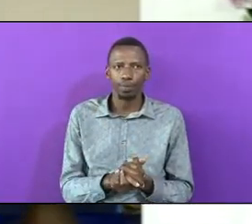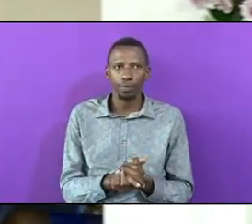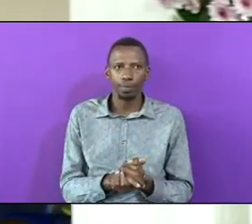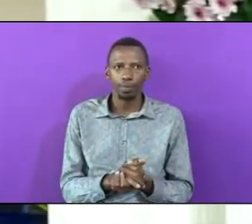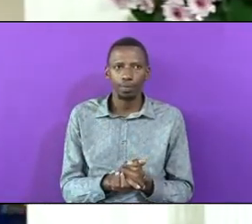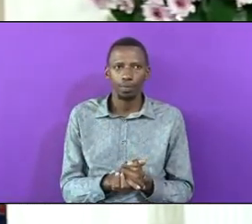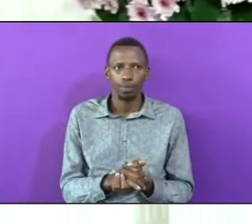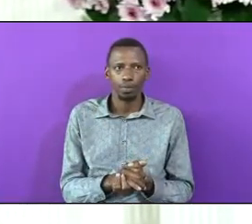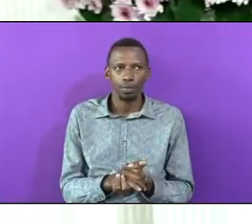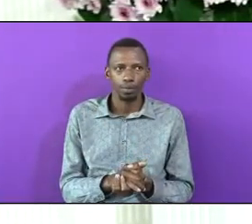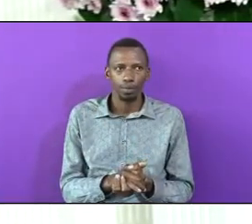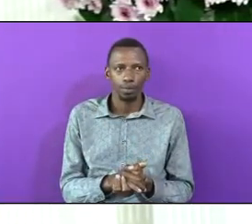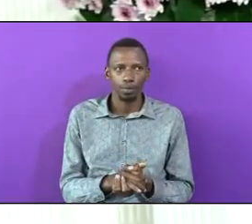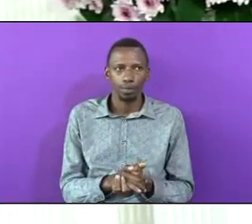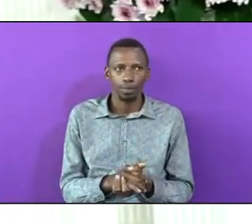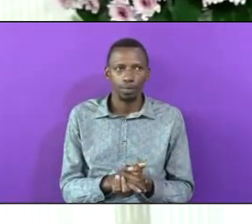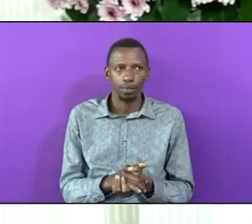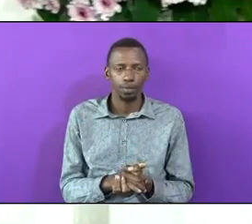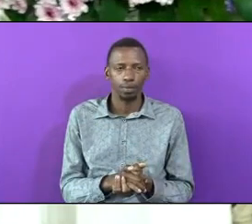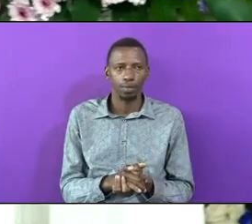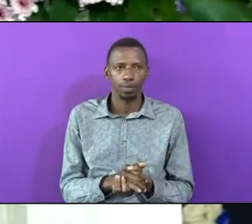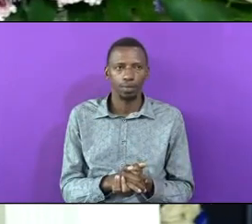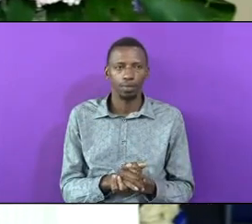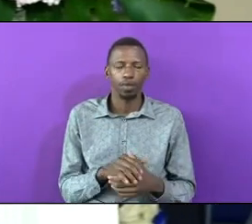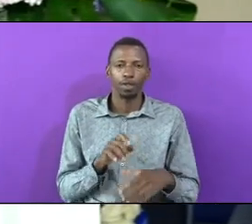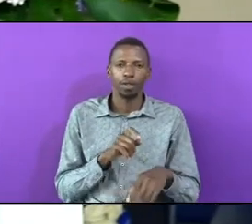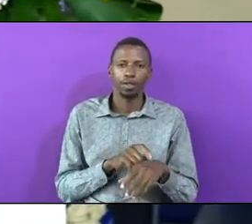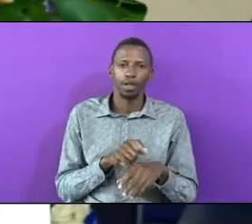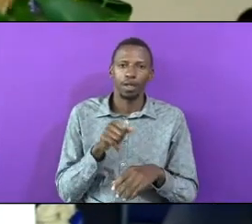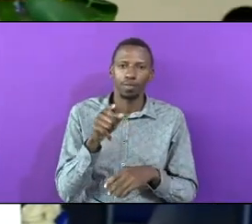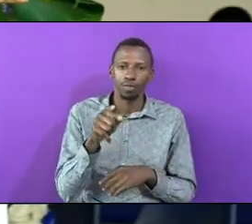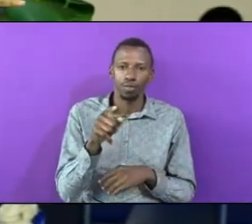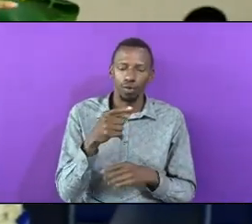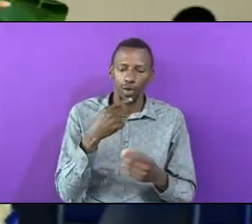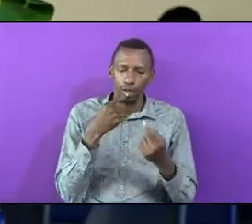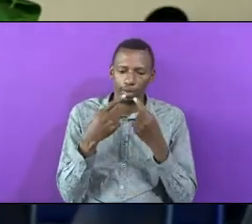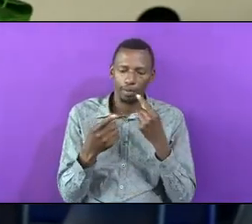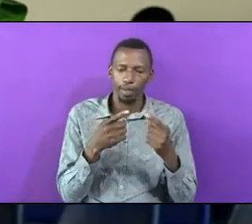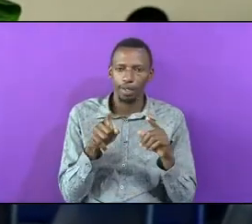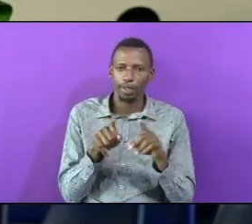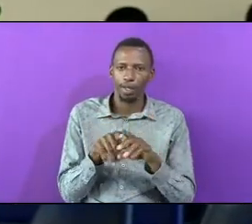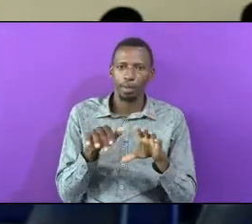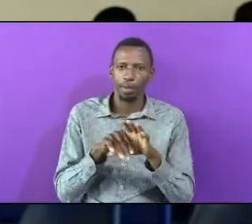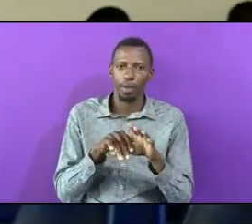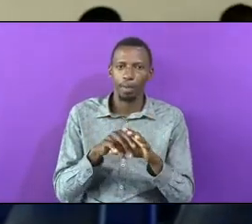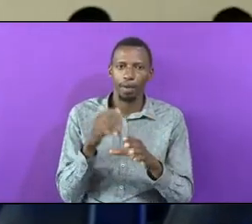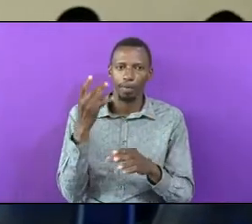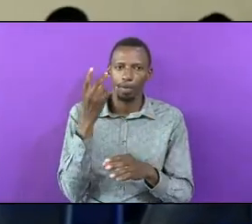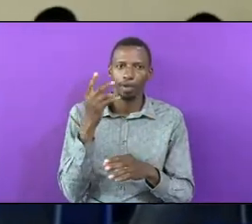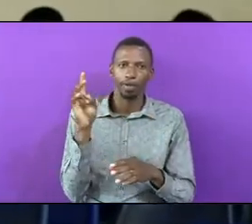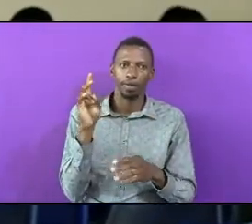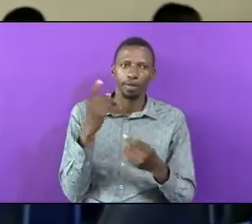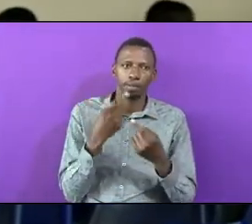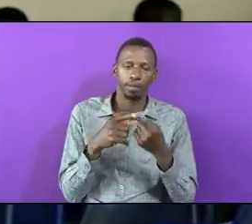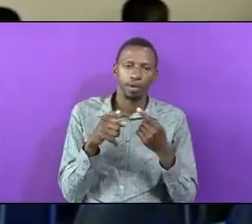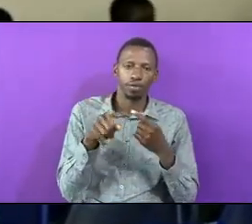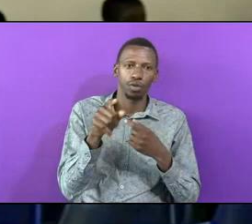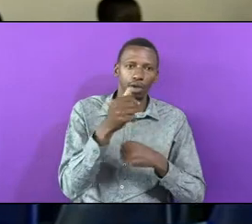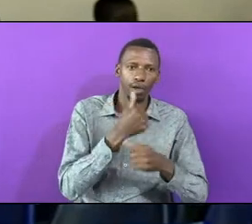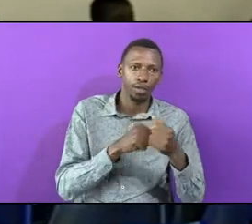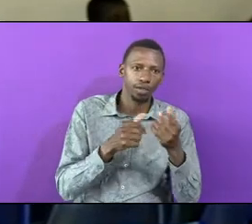When You Speak In Church You Speak Like An Adventist But Your Ox Are Not There